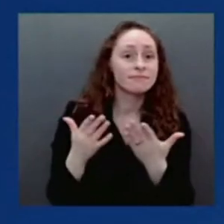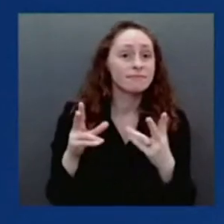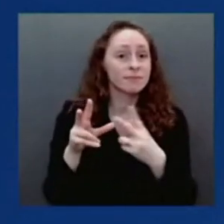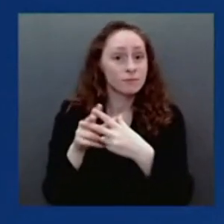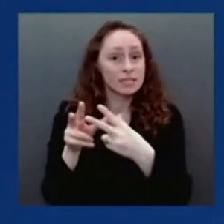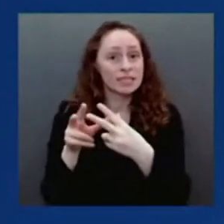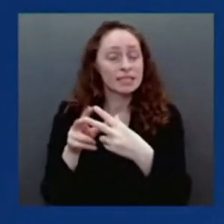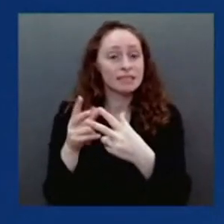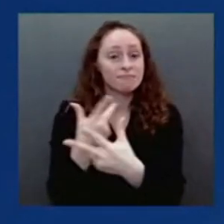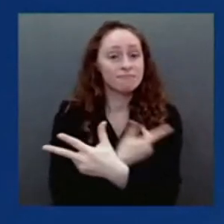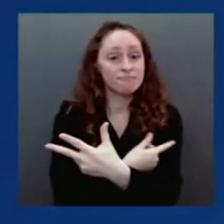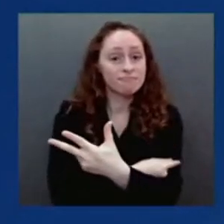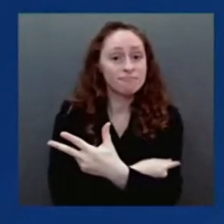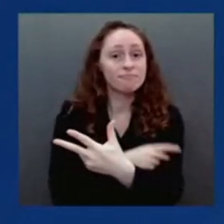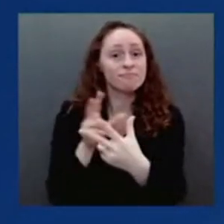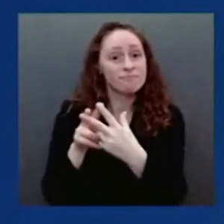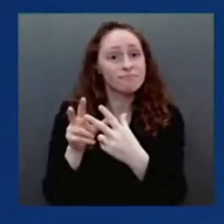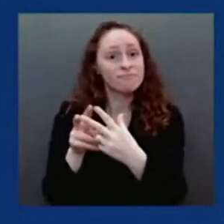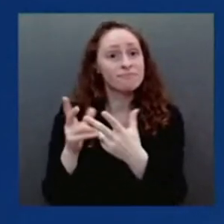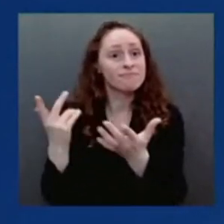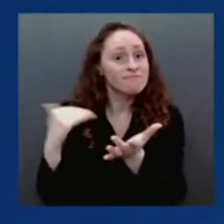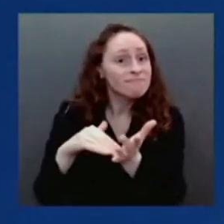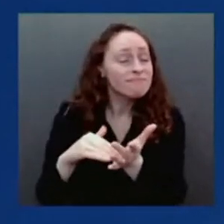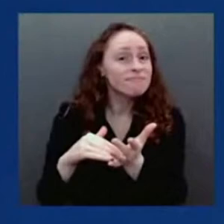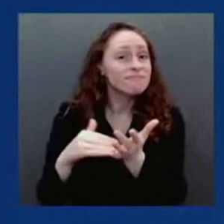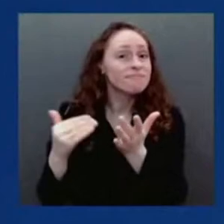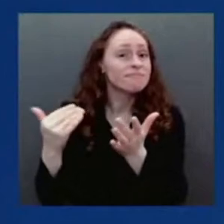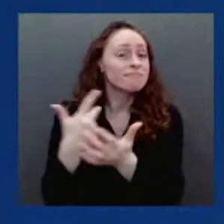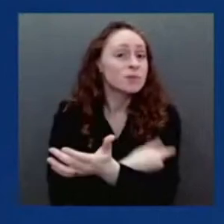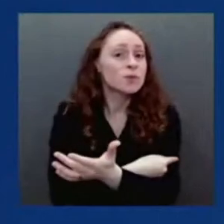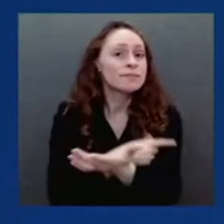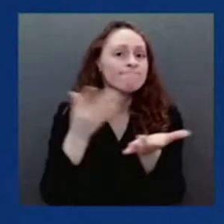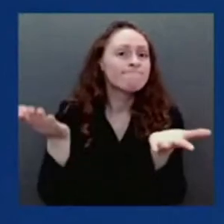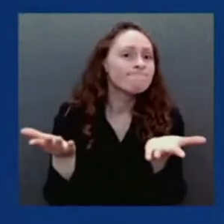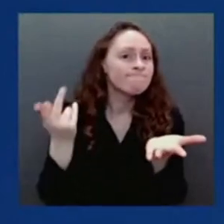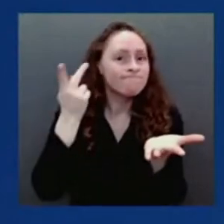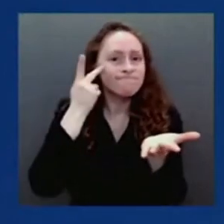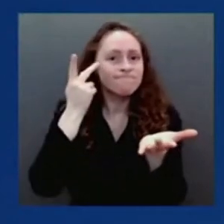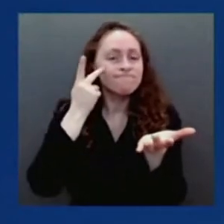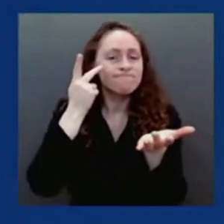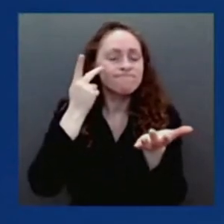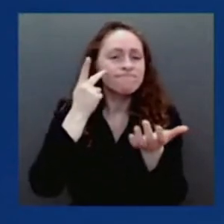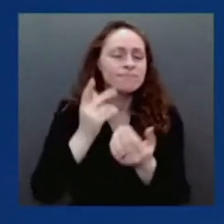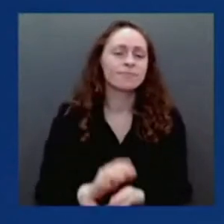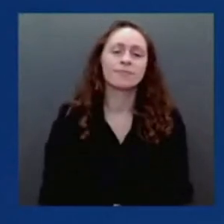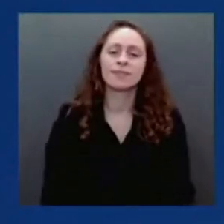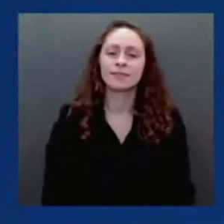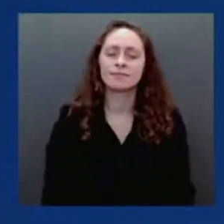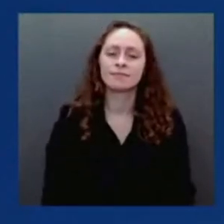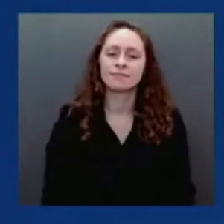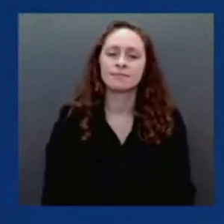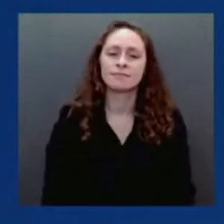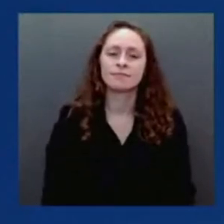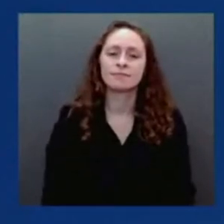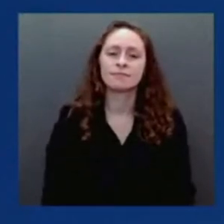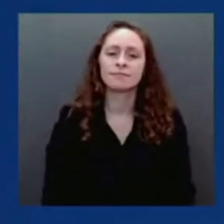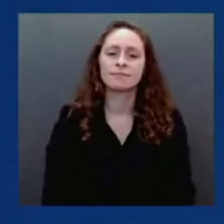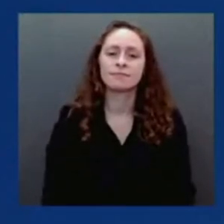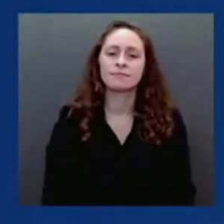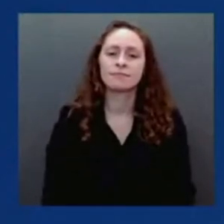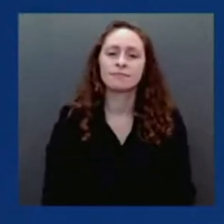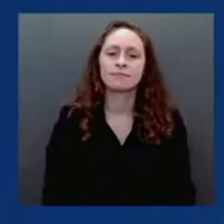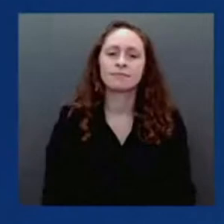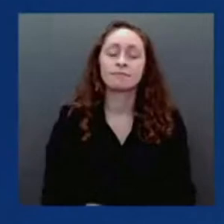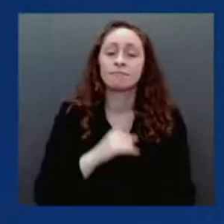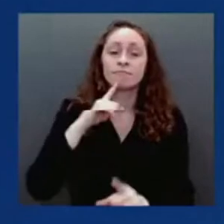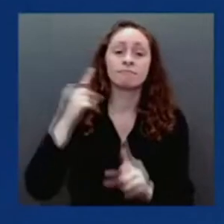to the point when we have antivirals to be able to treat people who are at high risk, that we no longer are in a situation